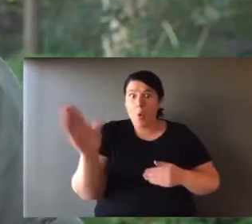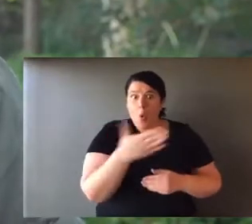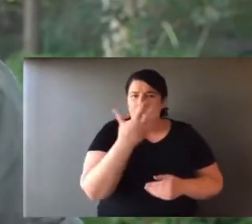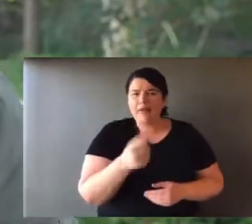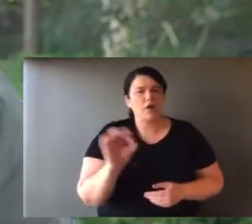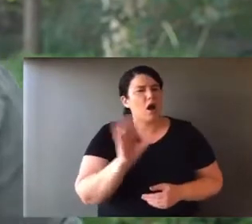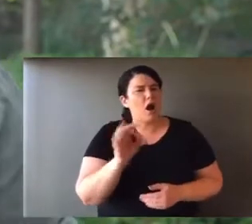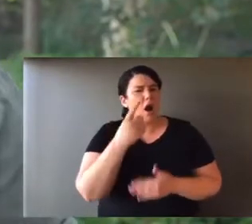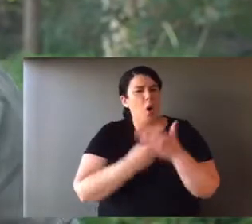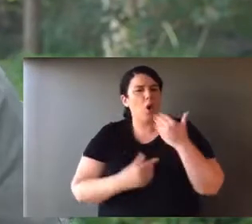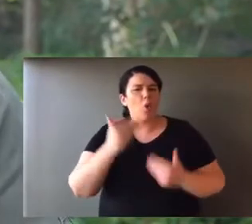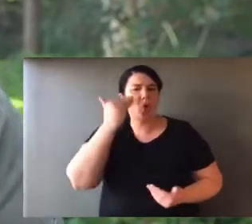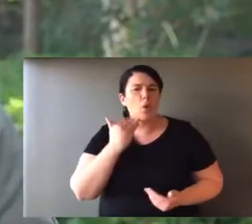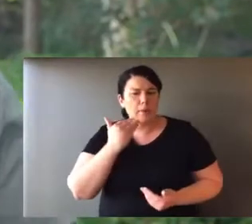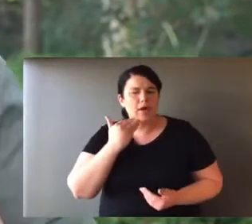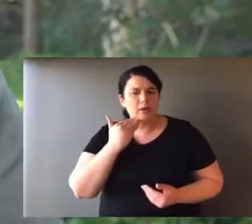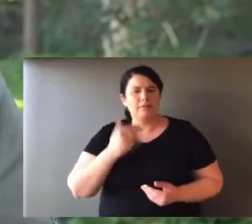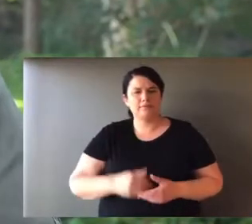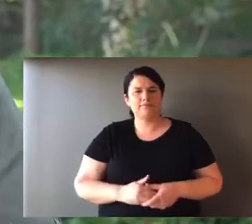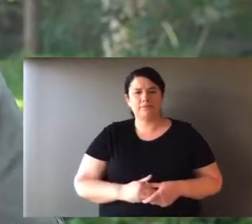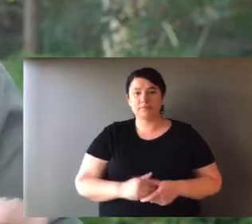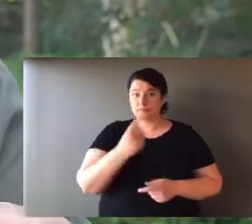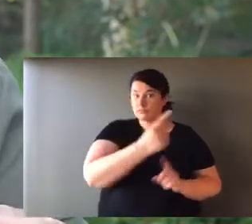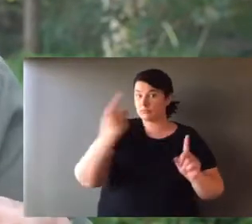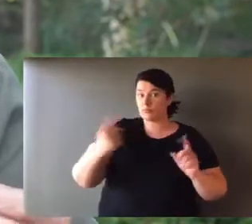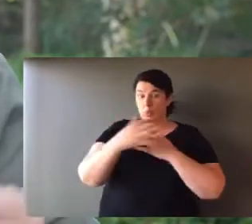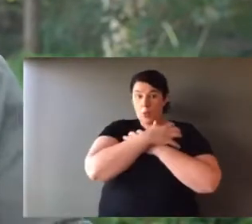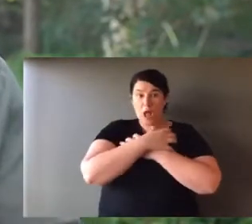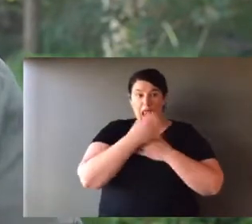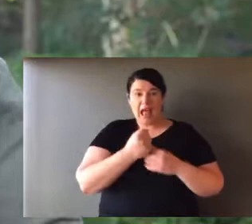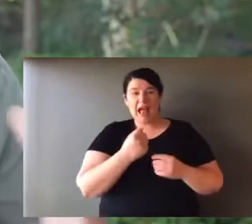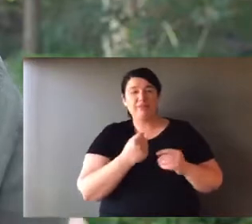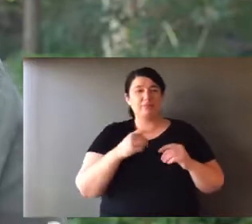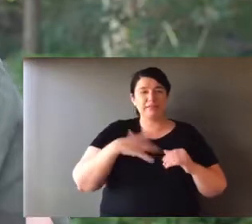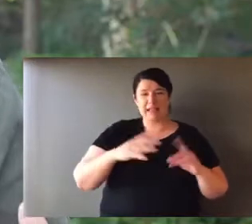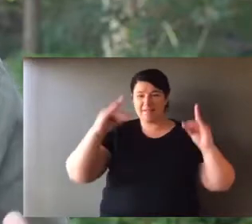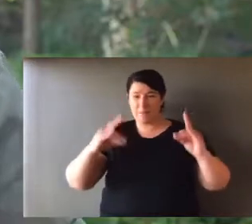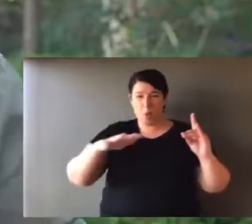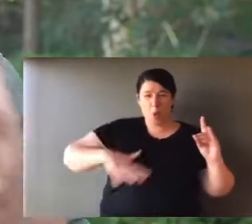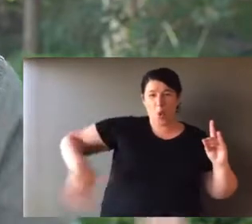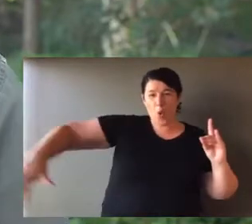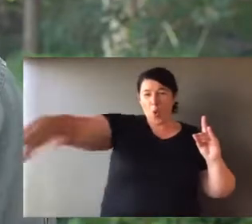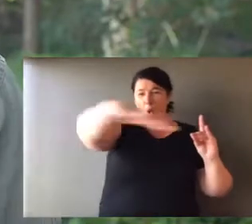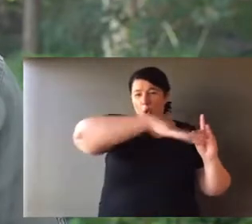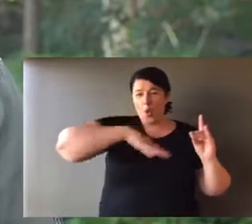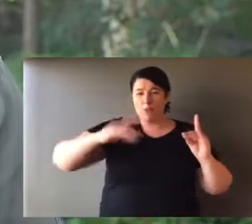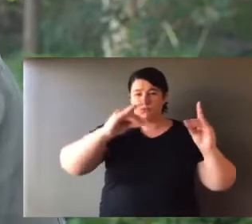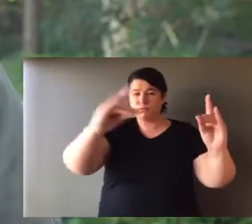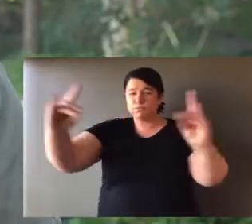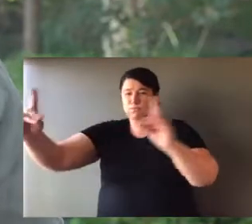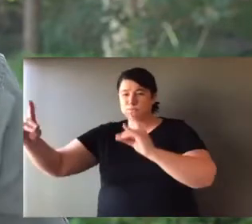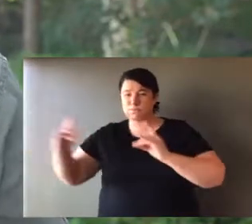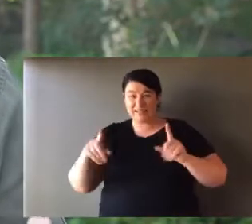it's down on the female's belly and only the female has a pouch. Now koalas have territories and each koala needs between